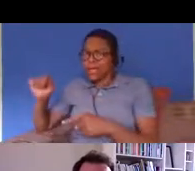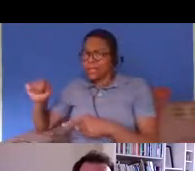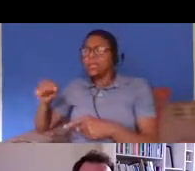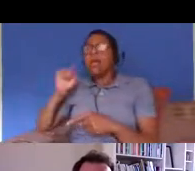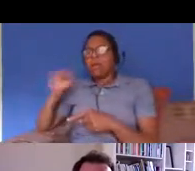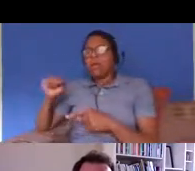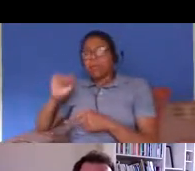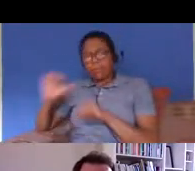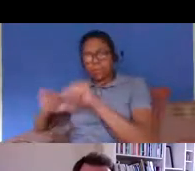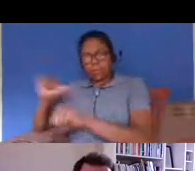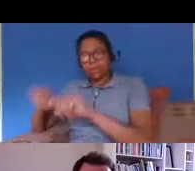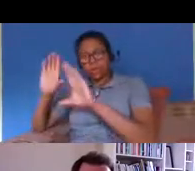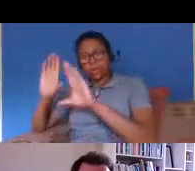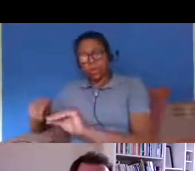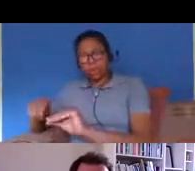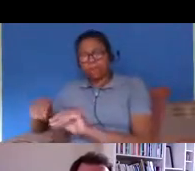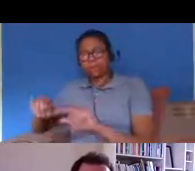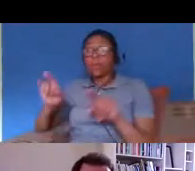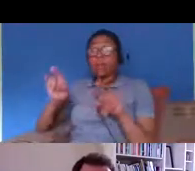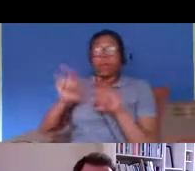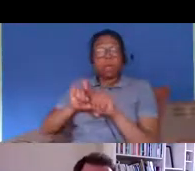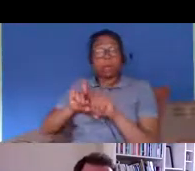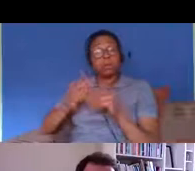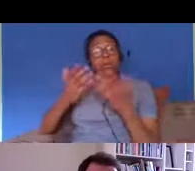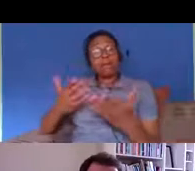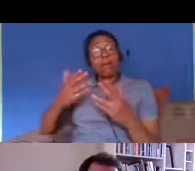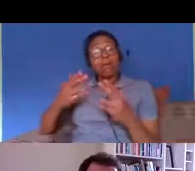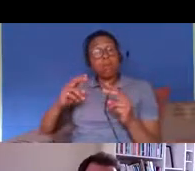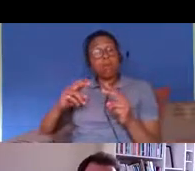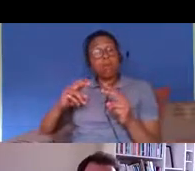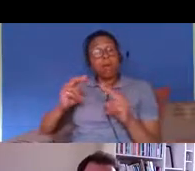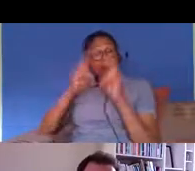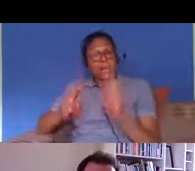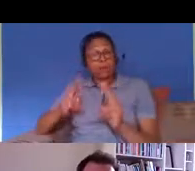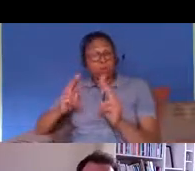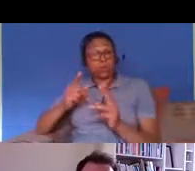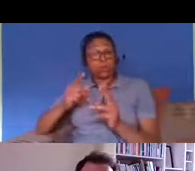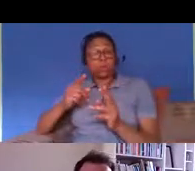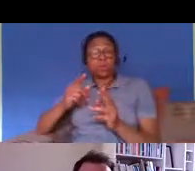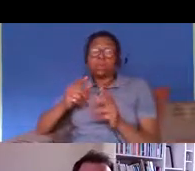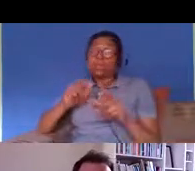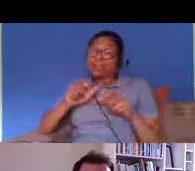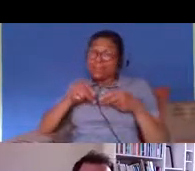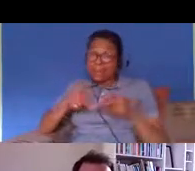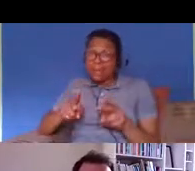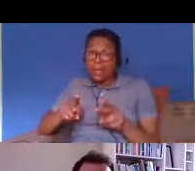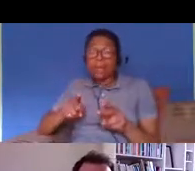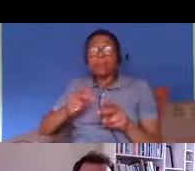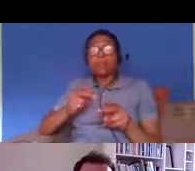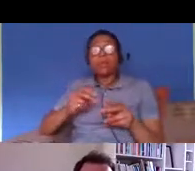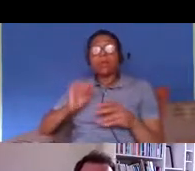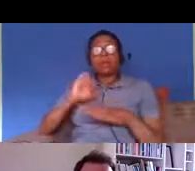environments um also landlords now have to check status so it's similar scheme to employers this was introduced from 2014